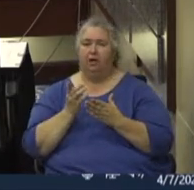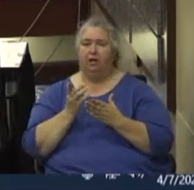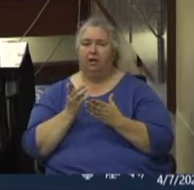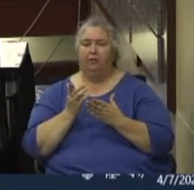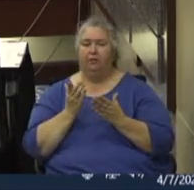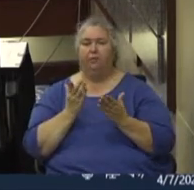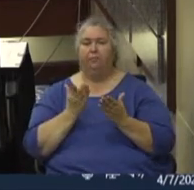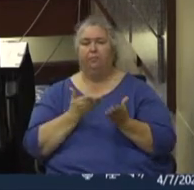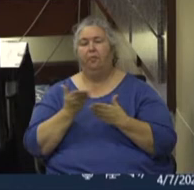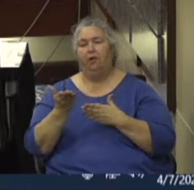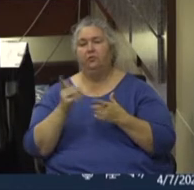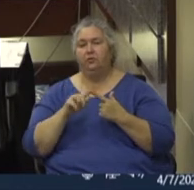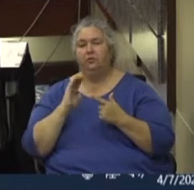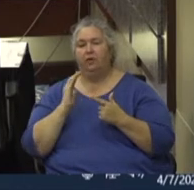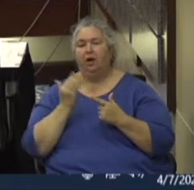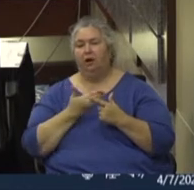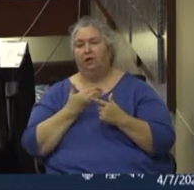community.